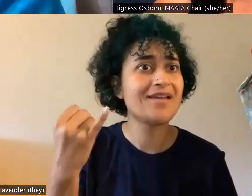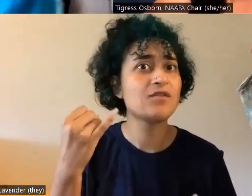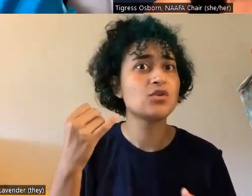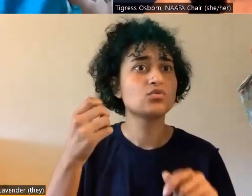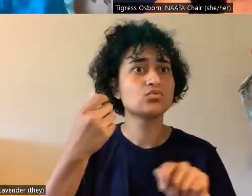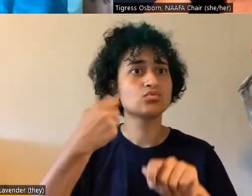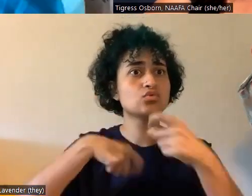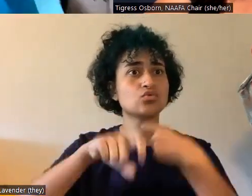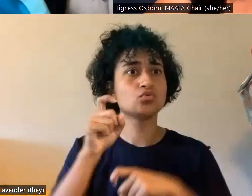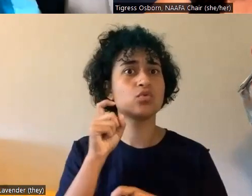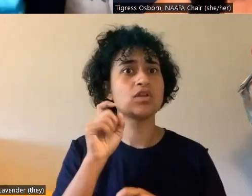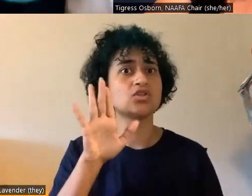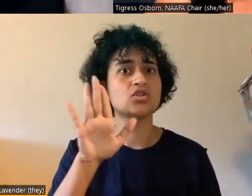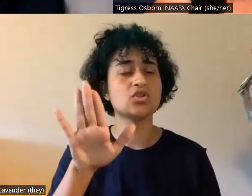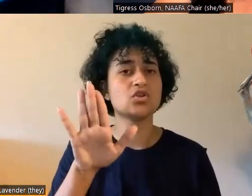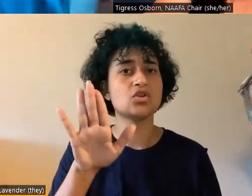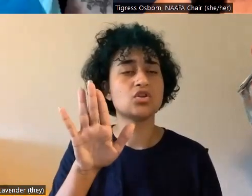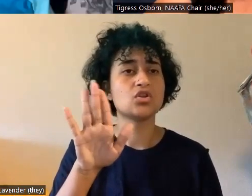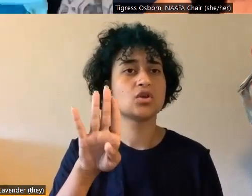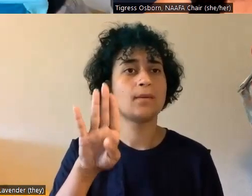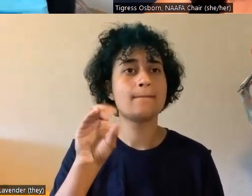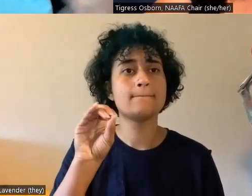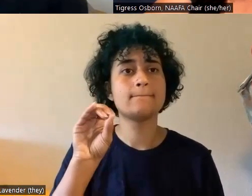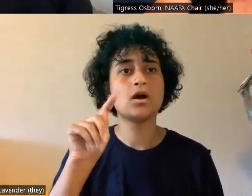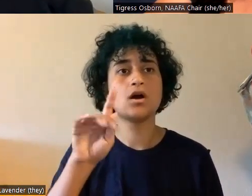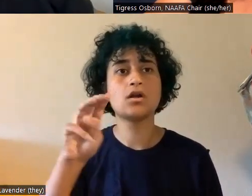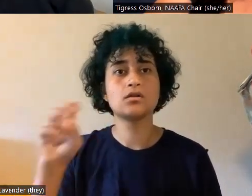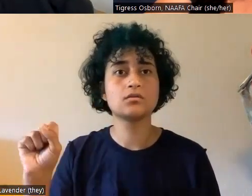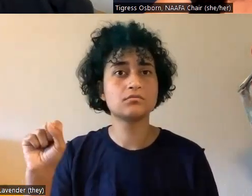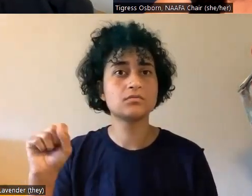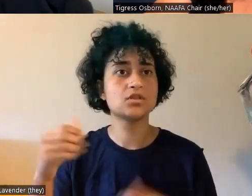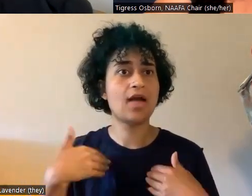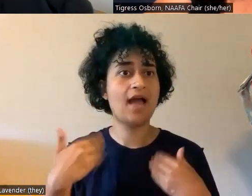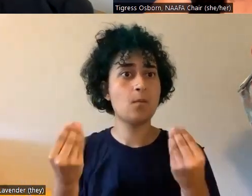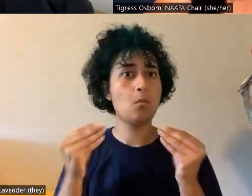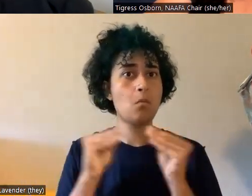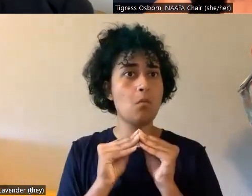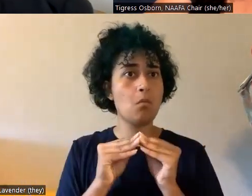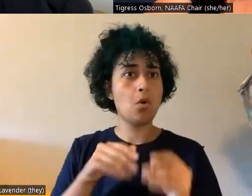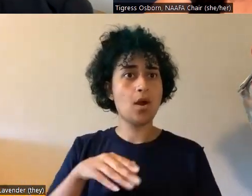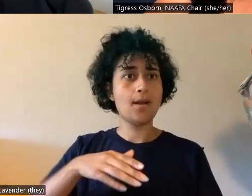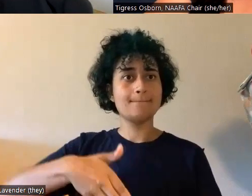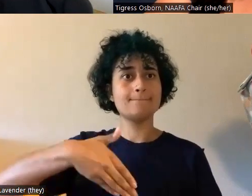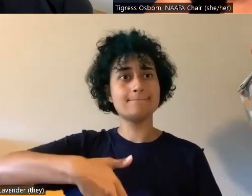your suit, your suit bottoms around, you'll get more belly coverage and the suit will fit better.